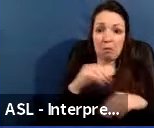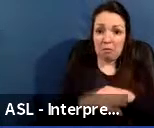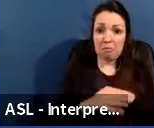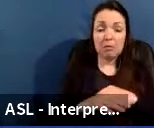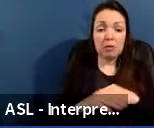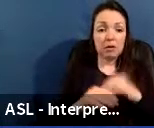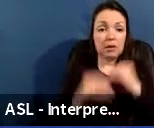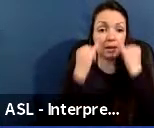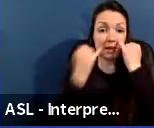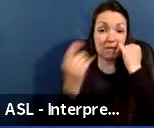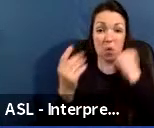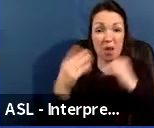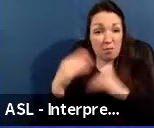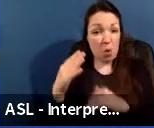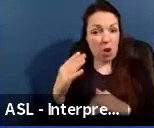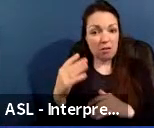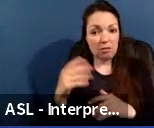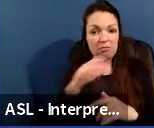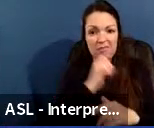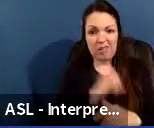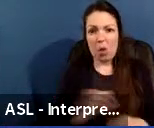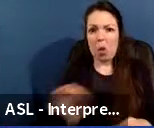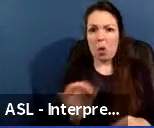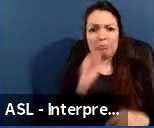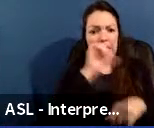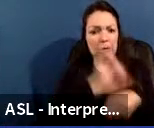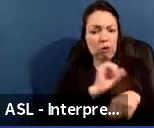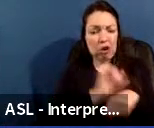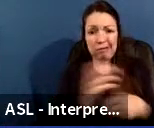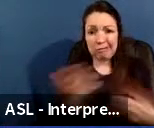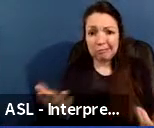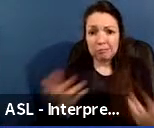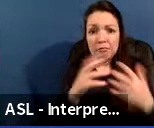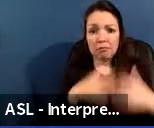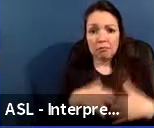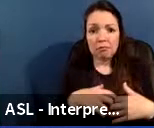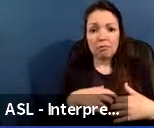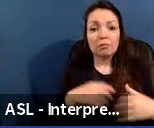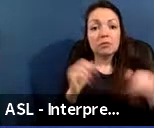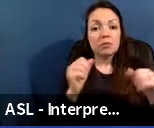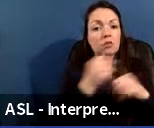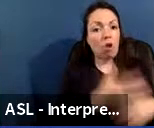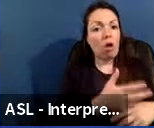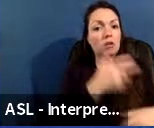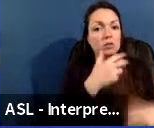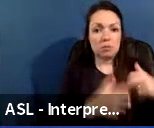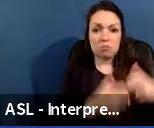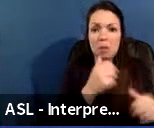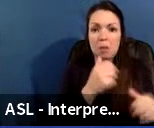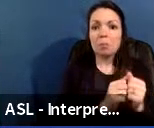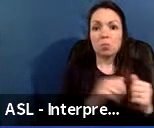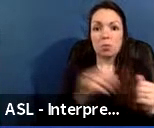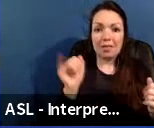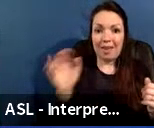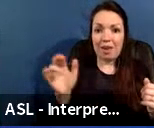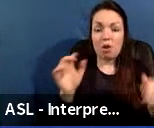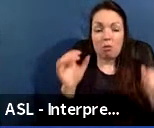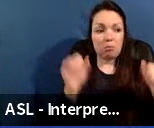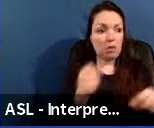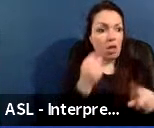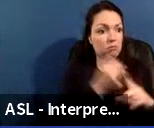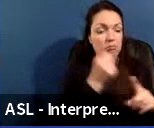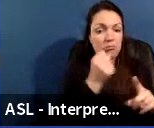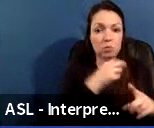or equipment is obsolete or not working, it can cause potential air quality issues for the building, which come at a risk of impacting the